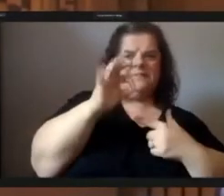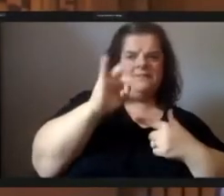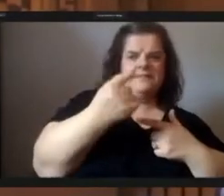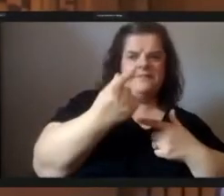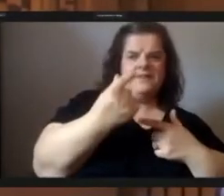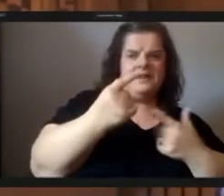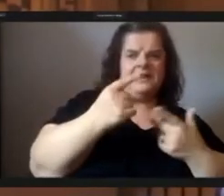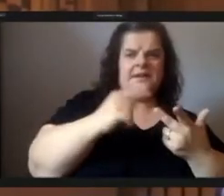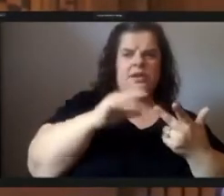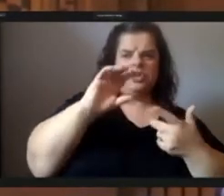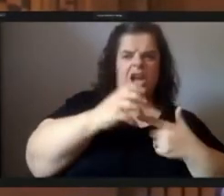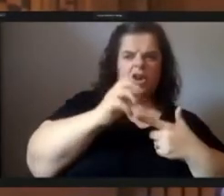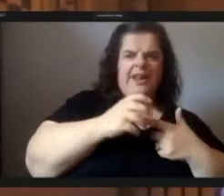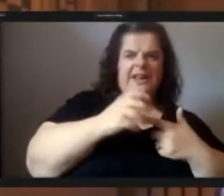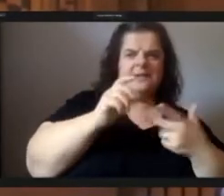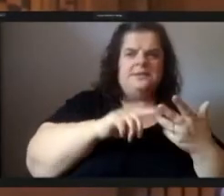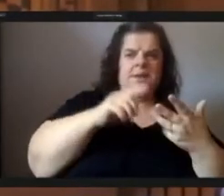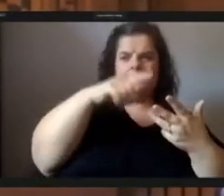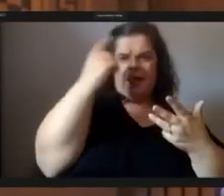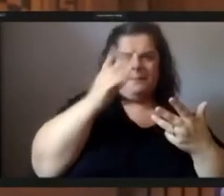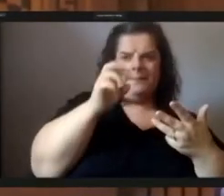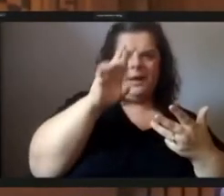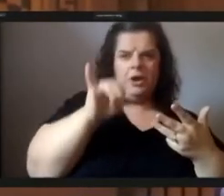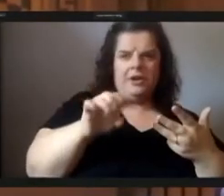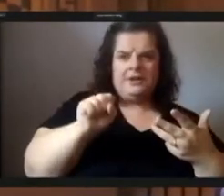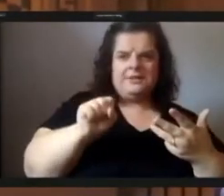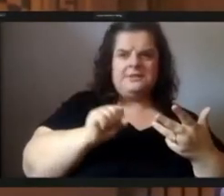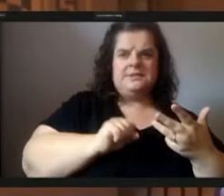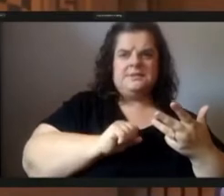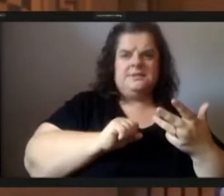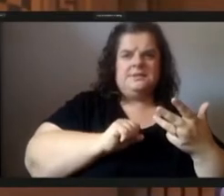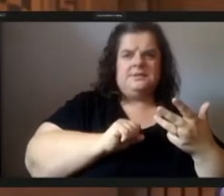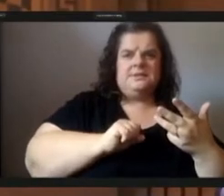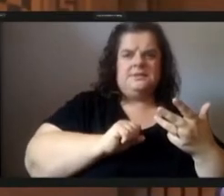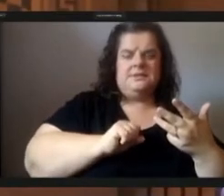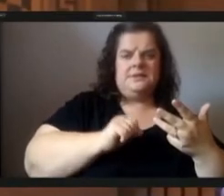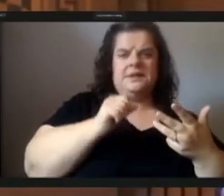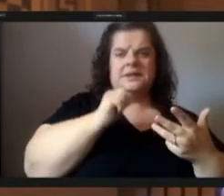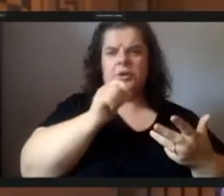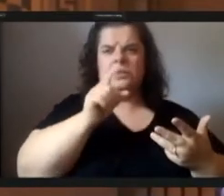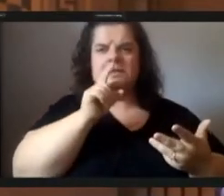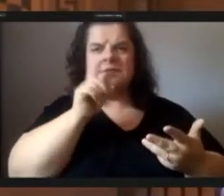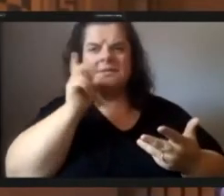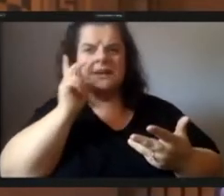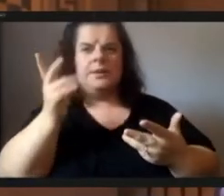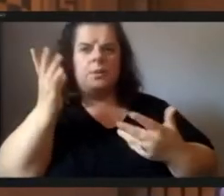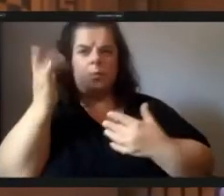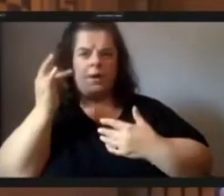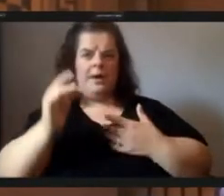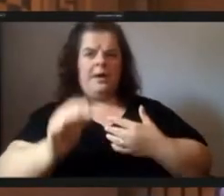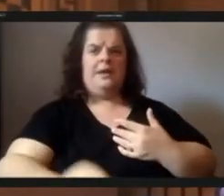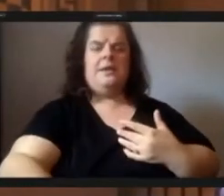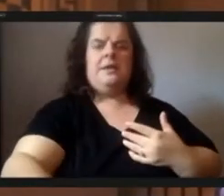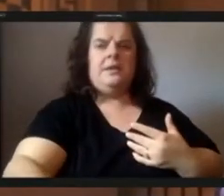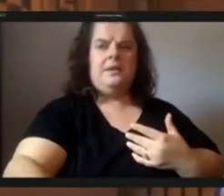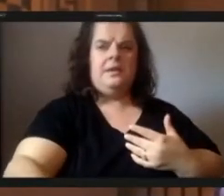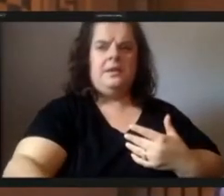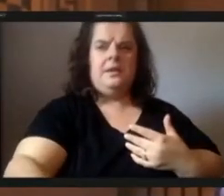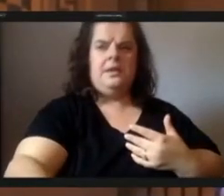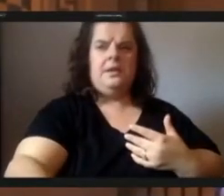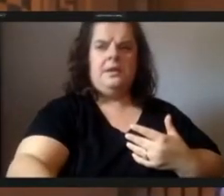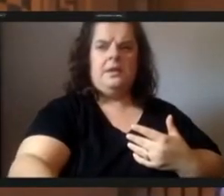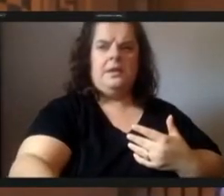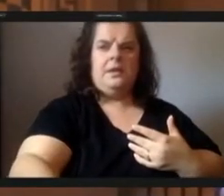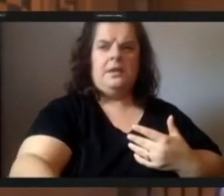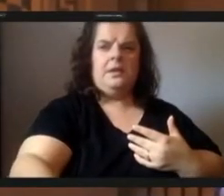blackberries um and i don't see why the whole city doesn't have things